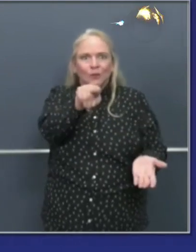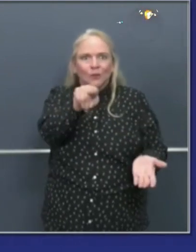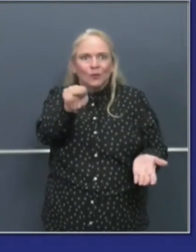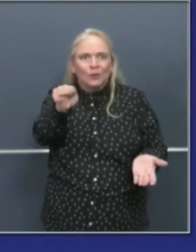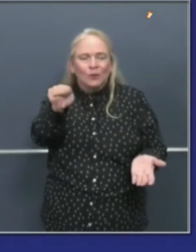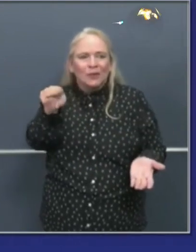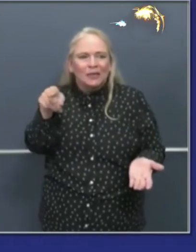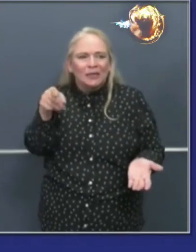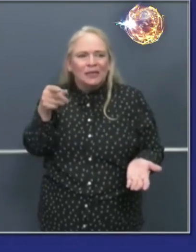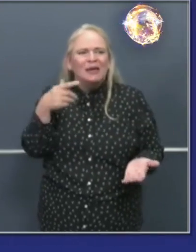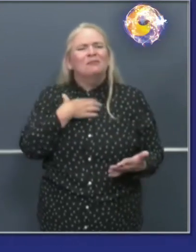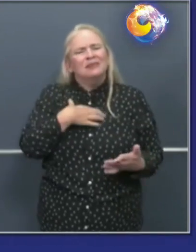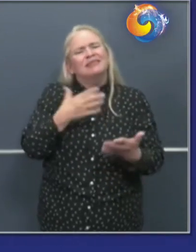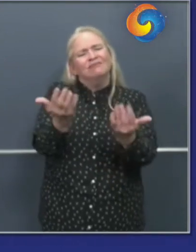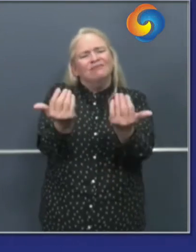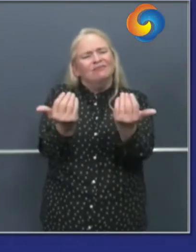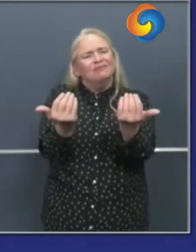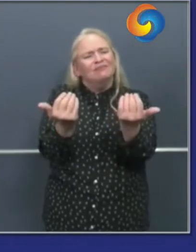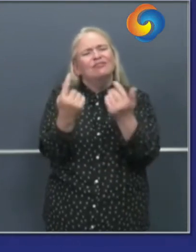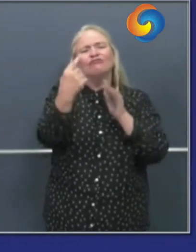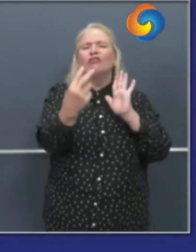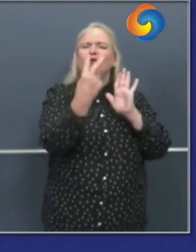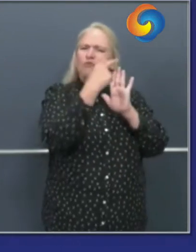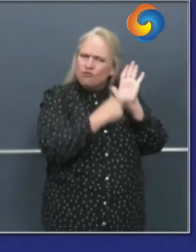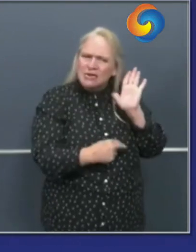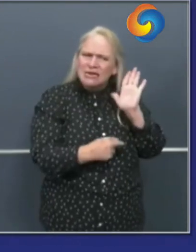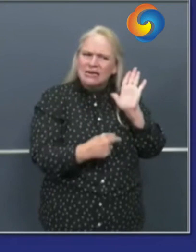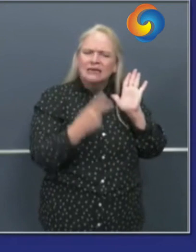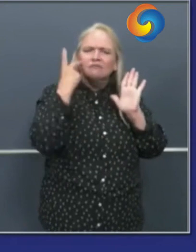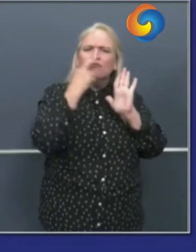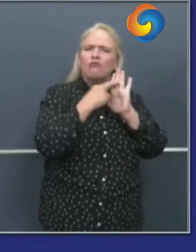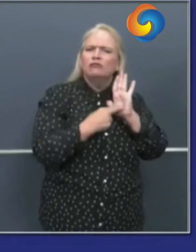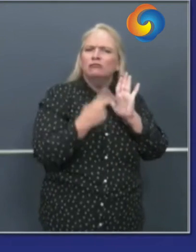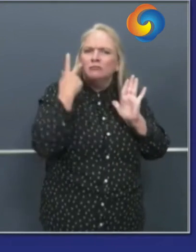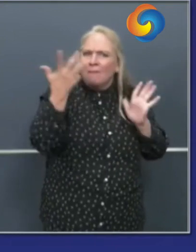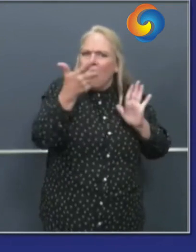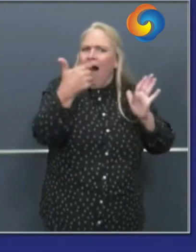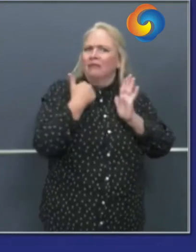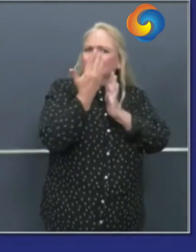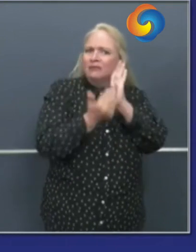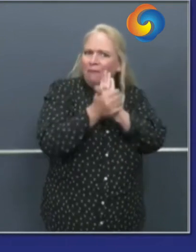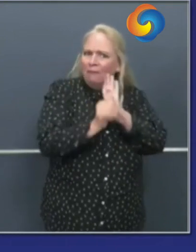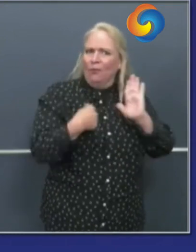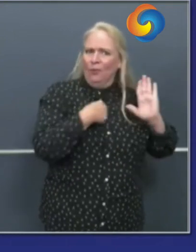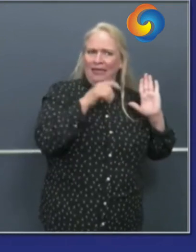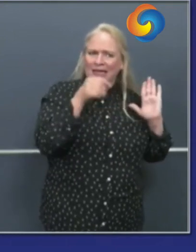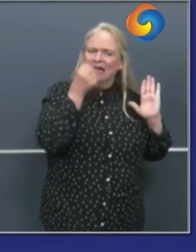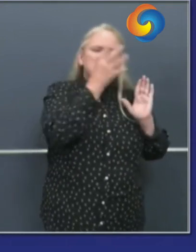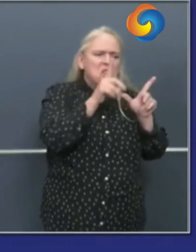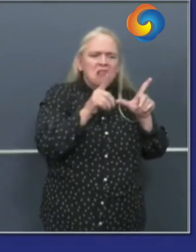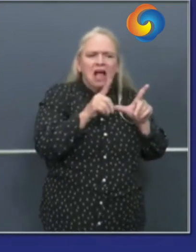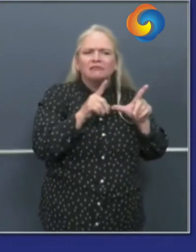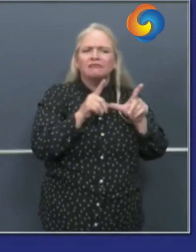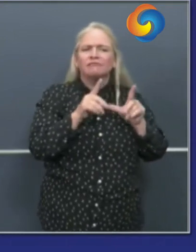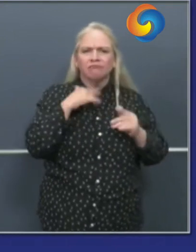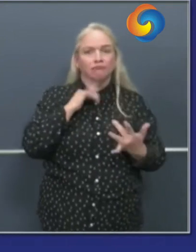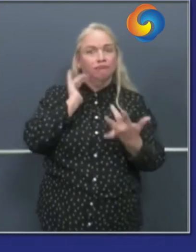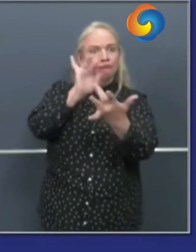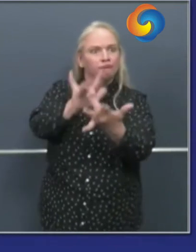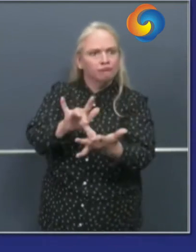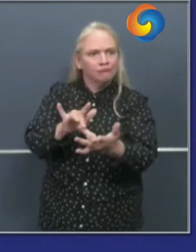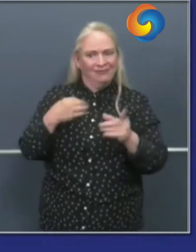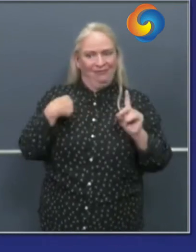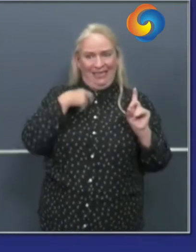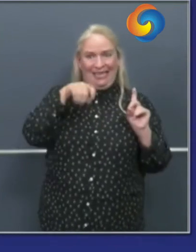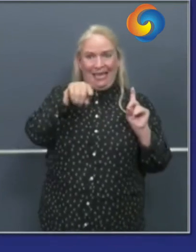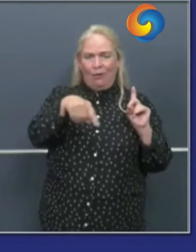to that site fill out the application uh provide your license information and we'll make sure uh over the course of the next number